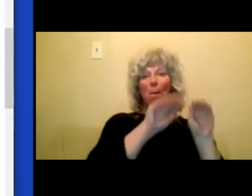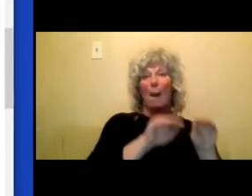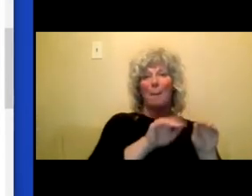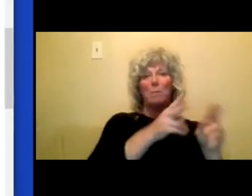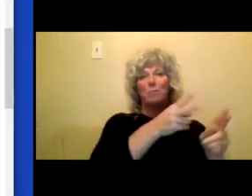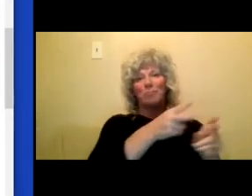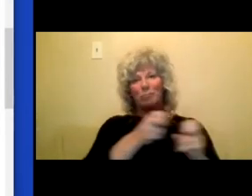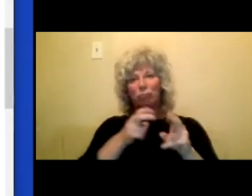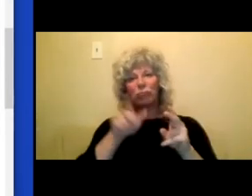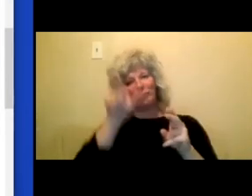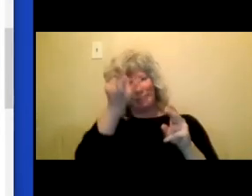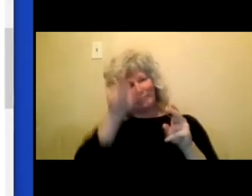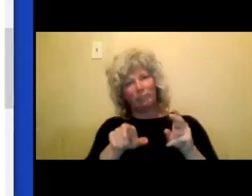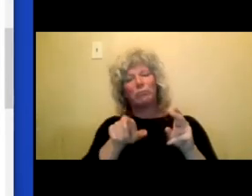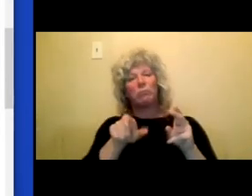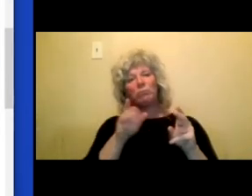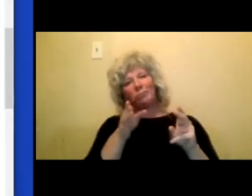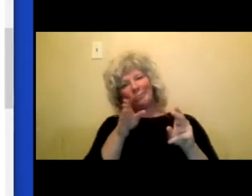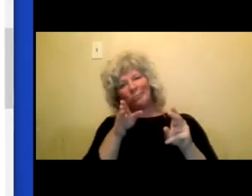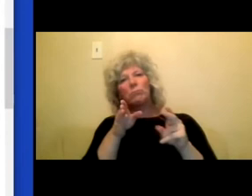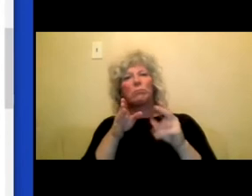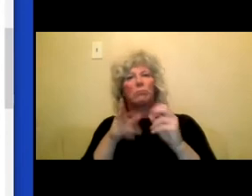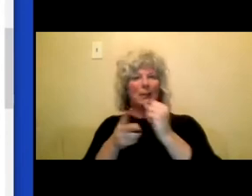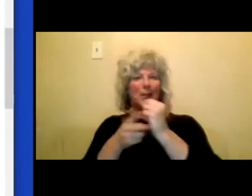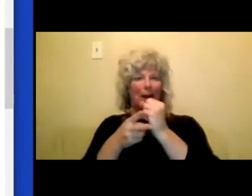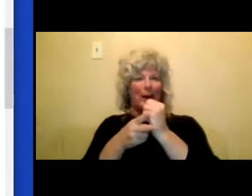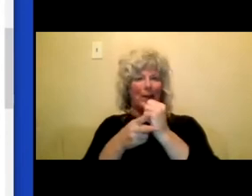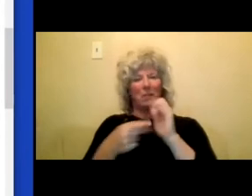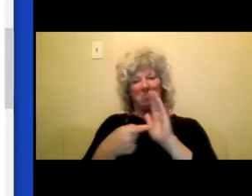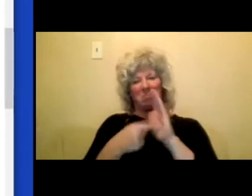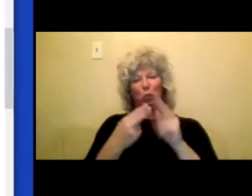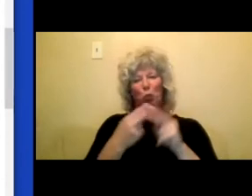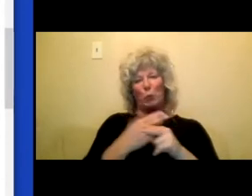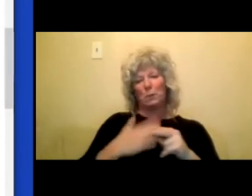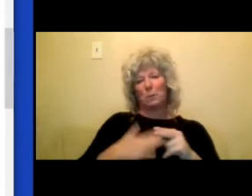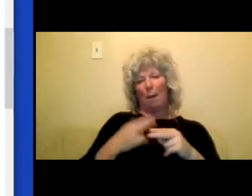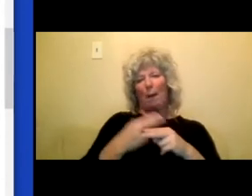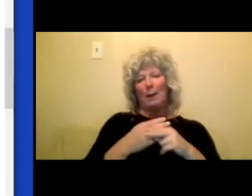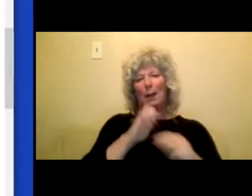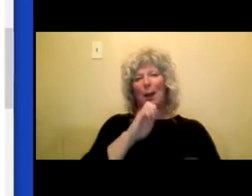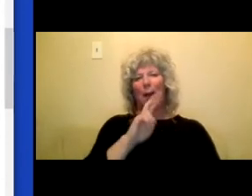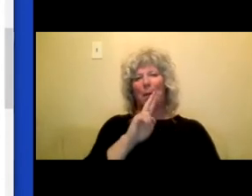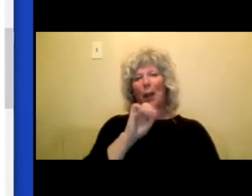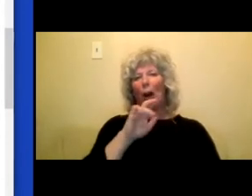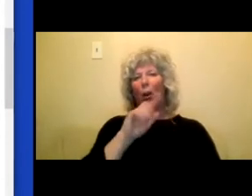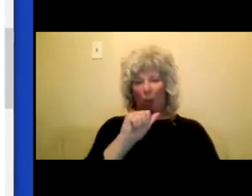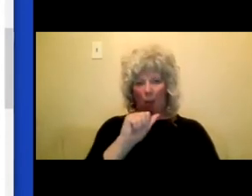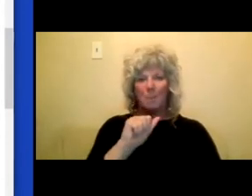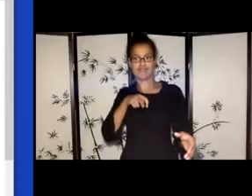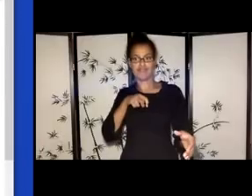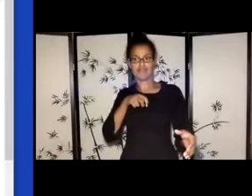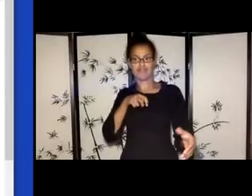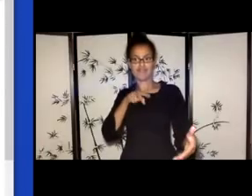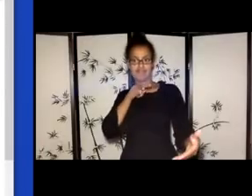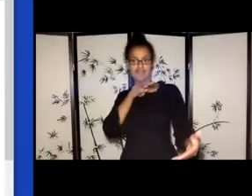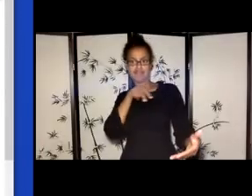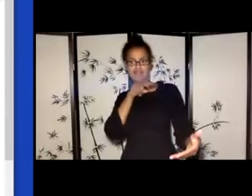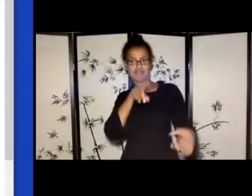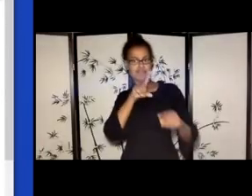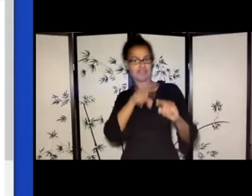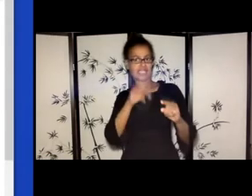Erica Iserhoff. So I'm just going to go into it, okay,